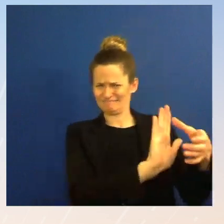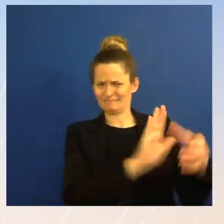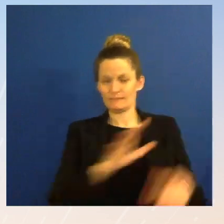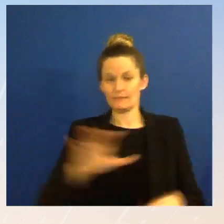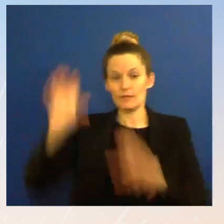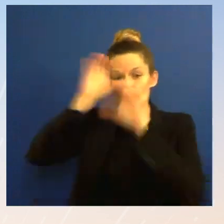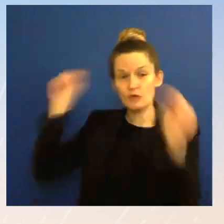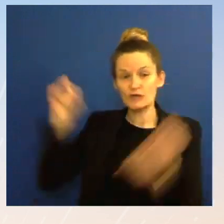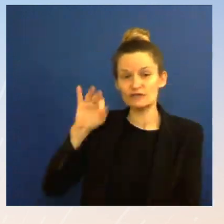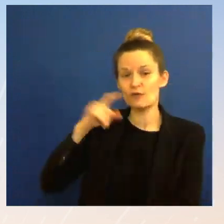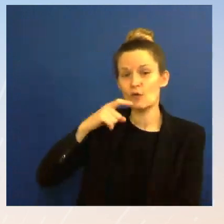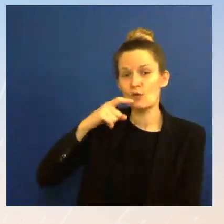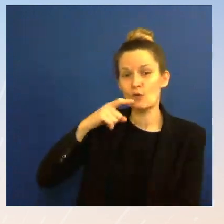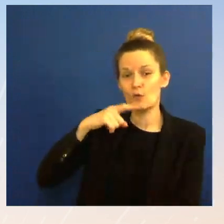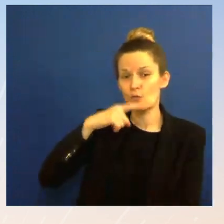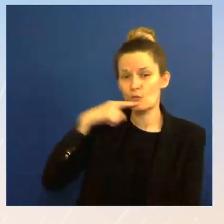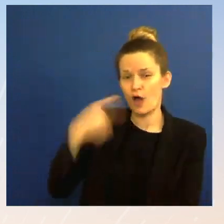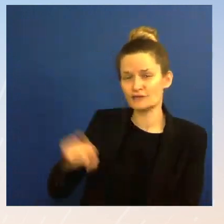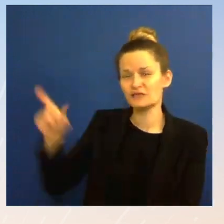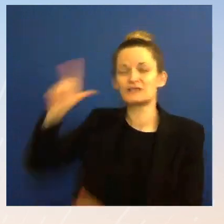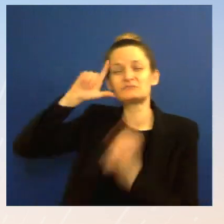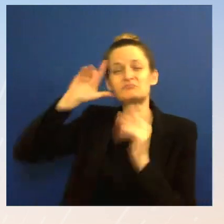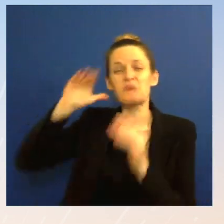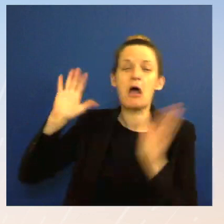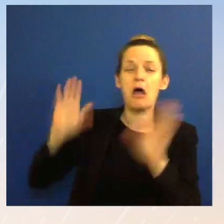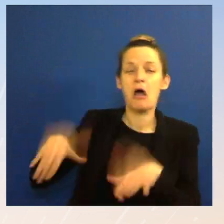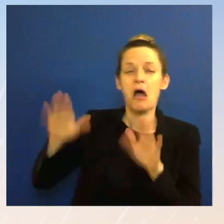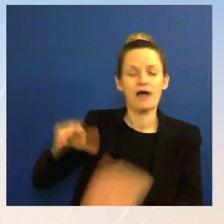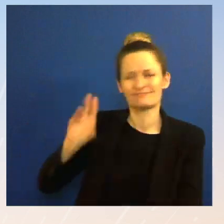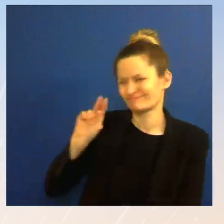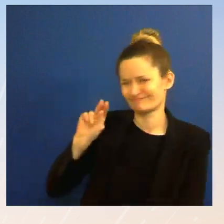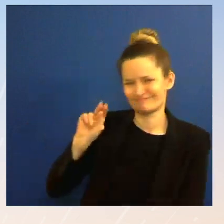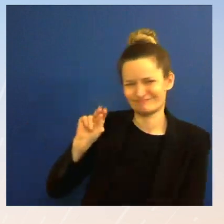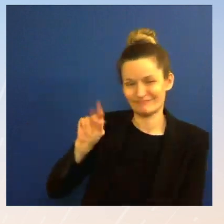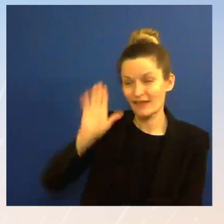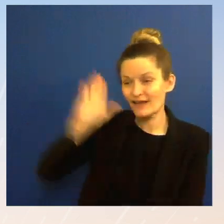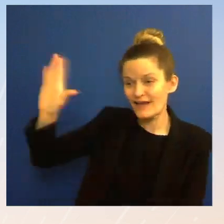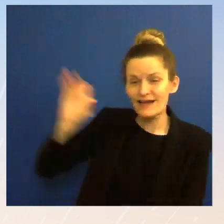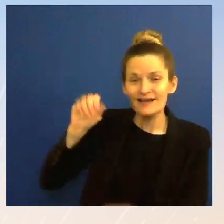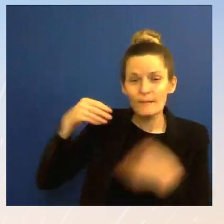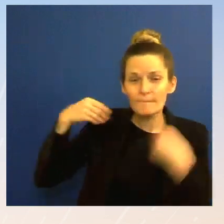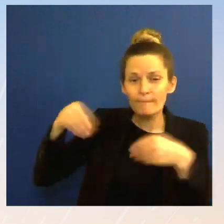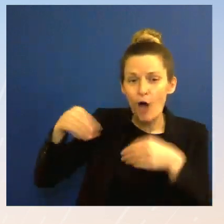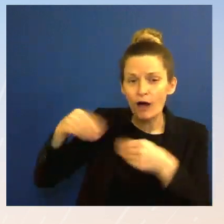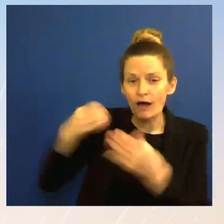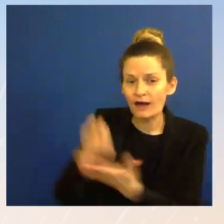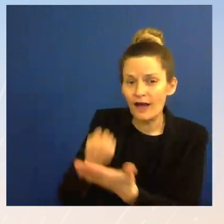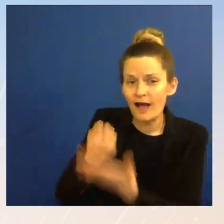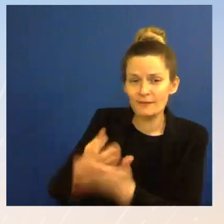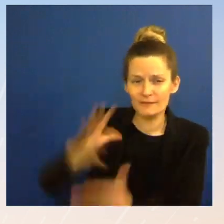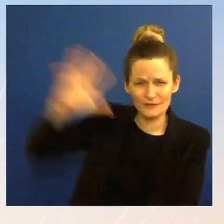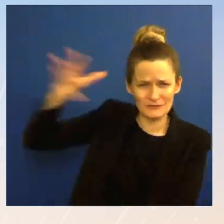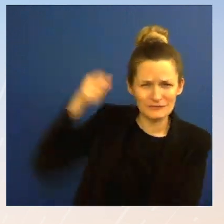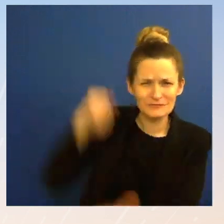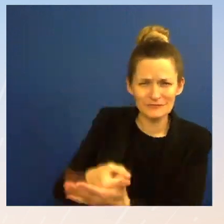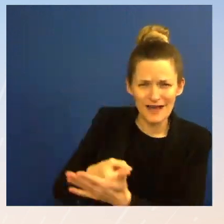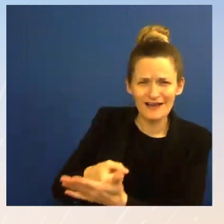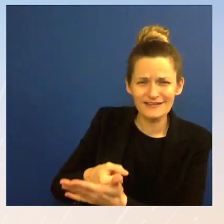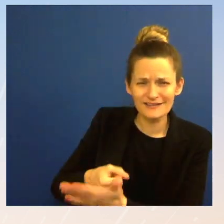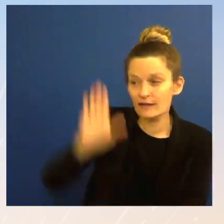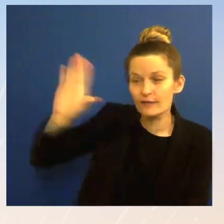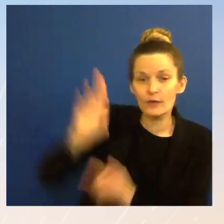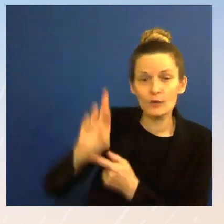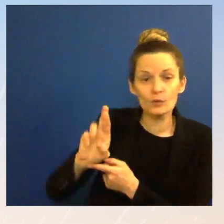they're headed toward what many outside economists have described as a, a recession. Uh, they, uh, have had a huge